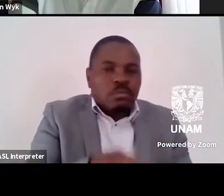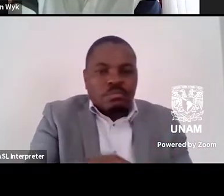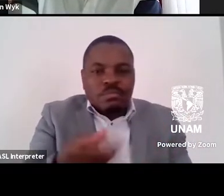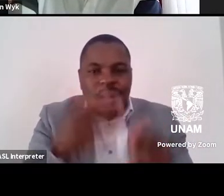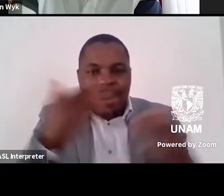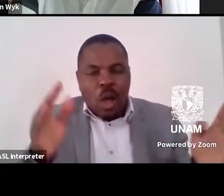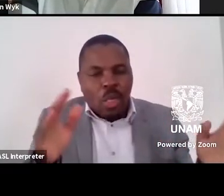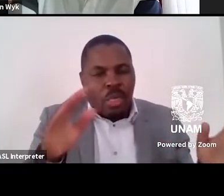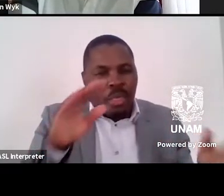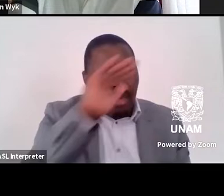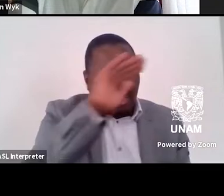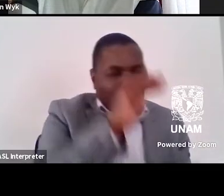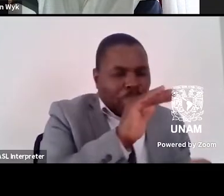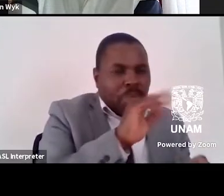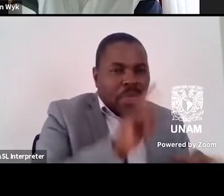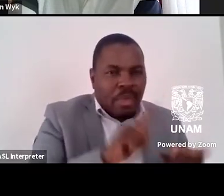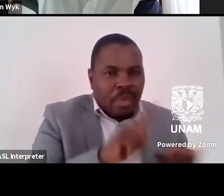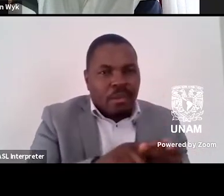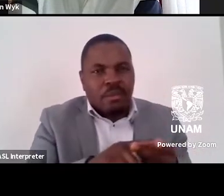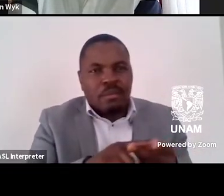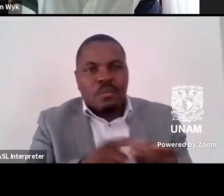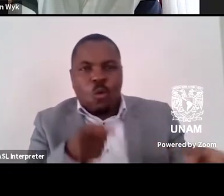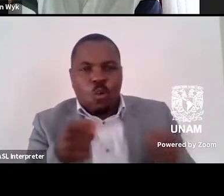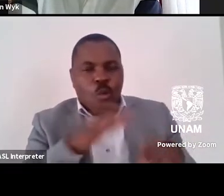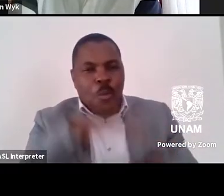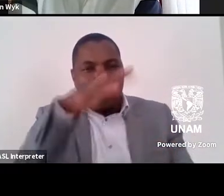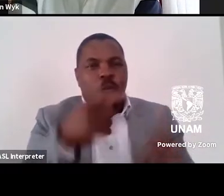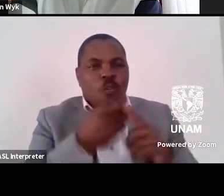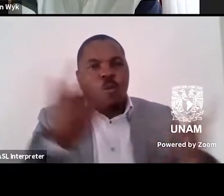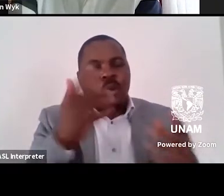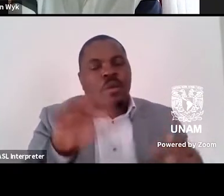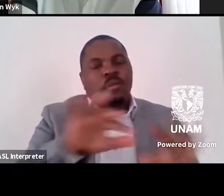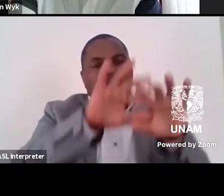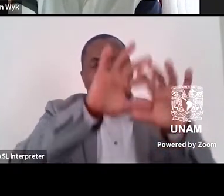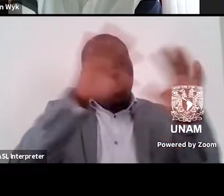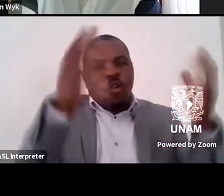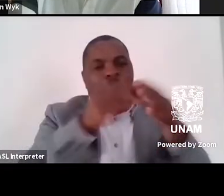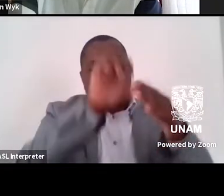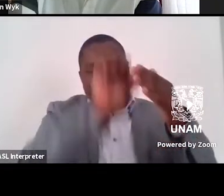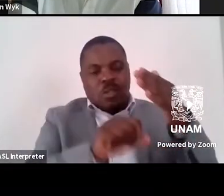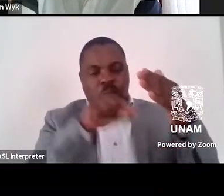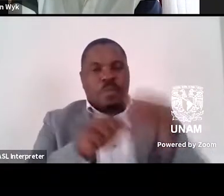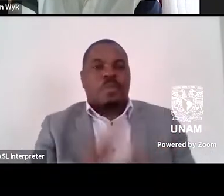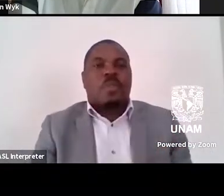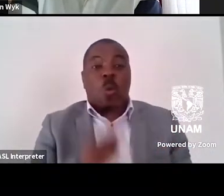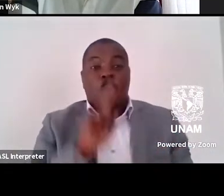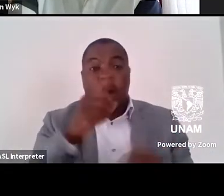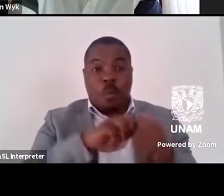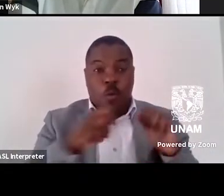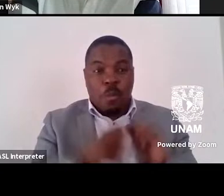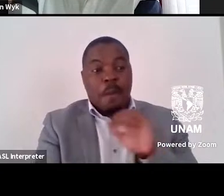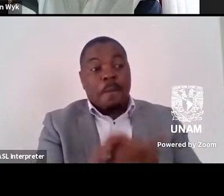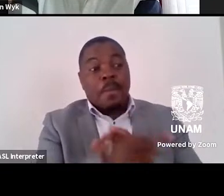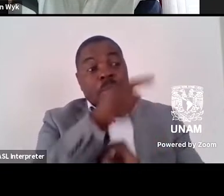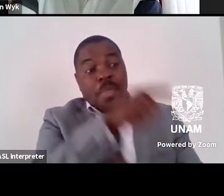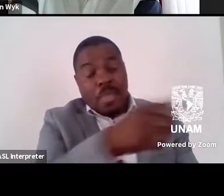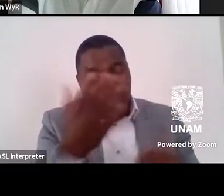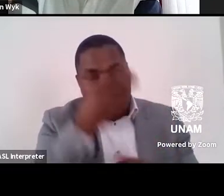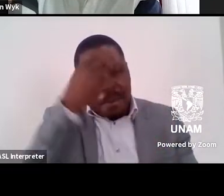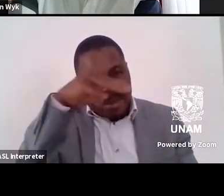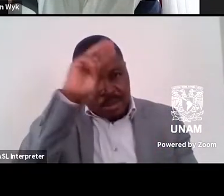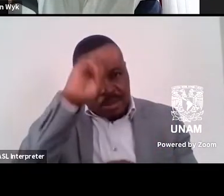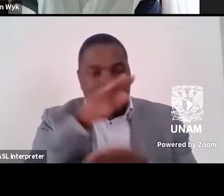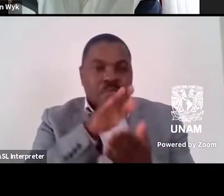countries and regions in the global south. One of the problems that the publishing world in Mexico faces, partly a